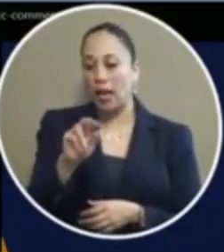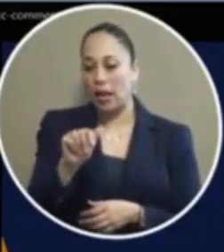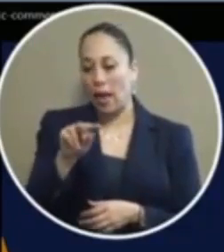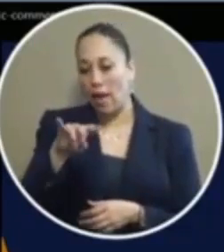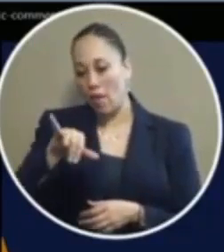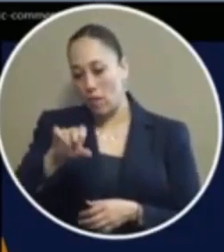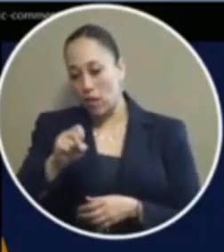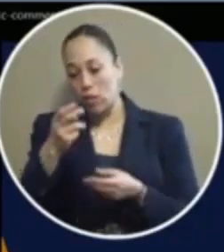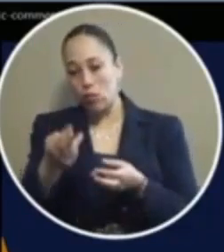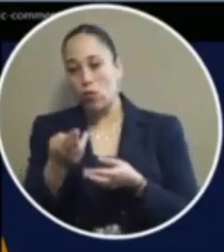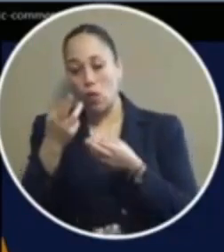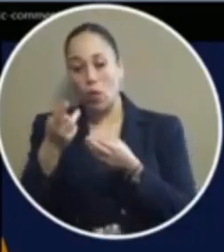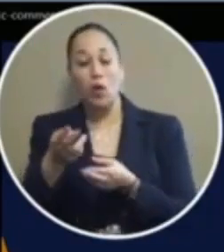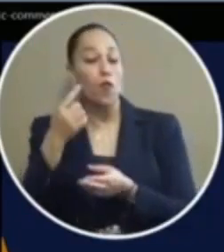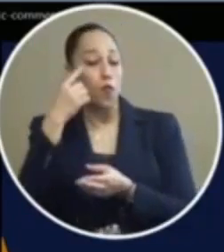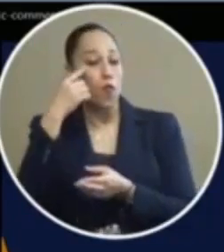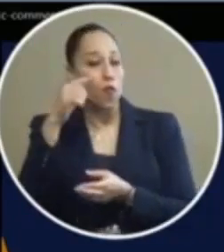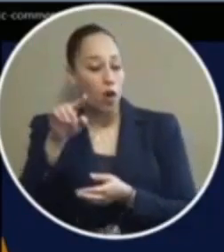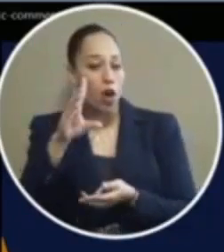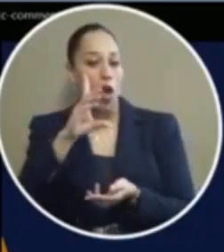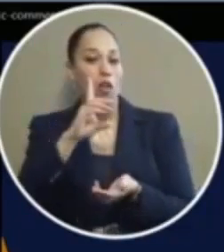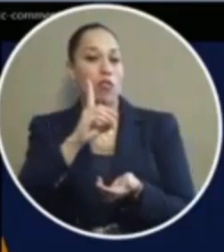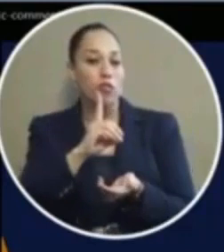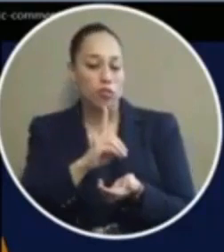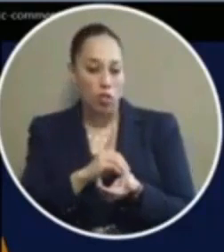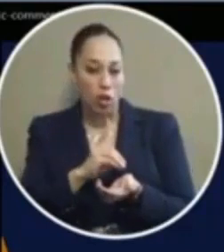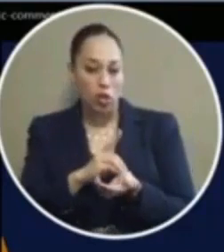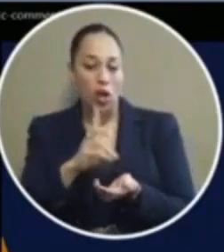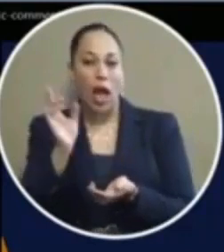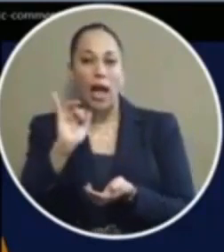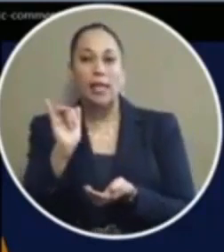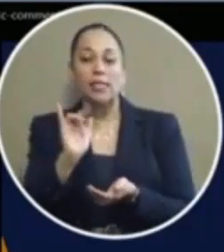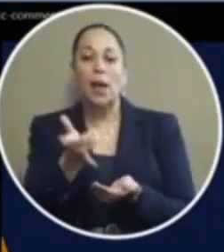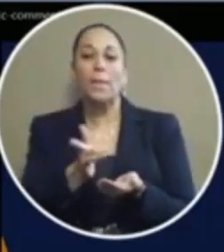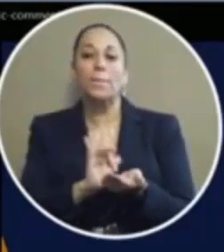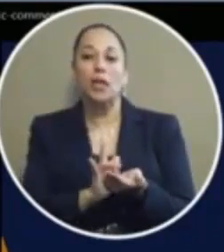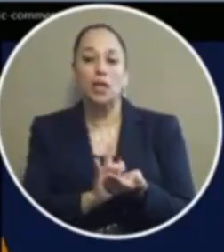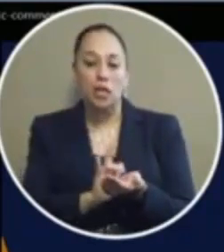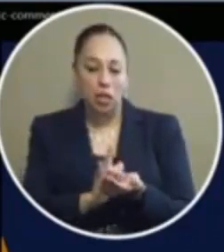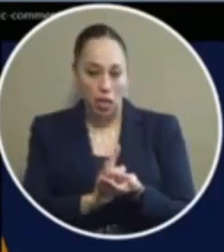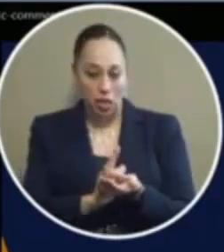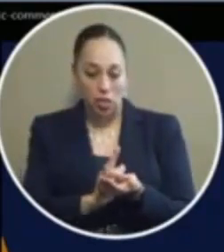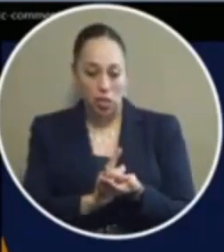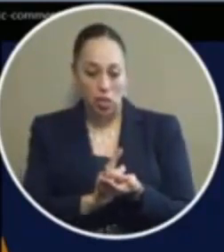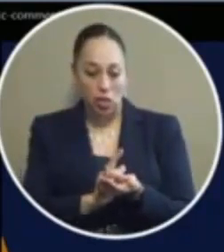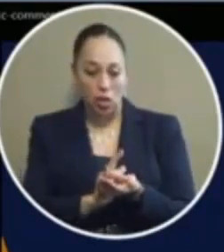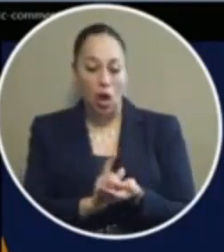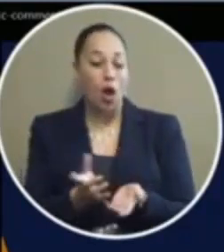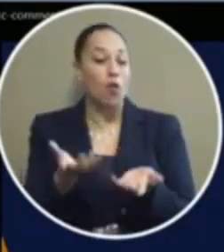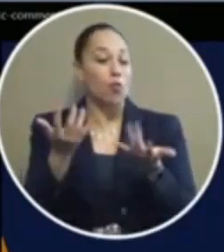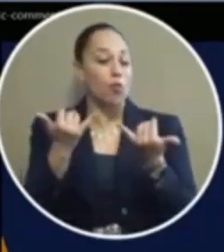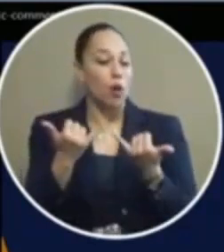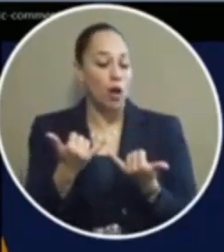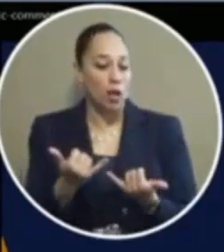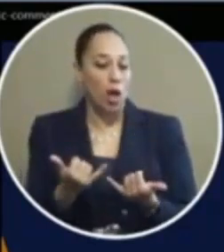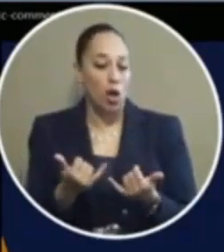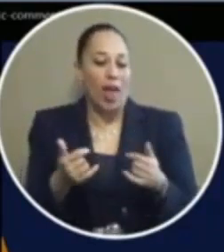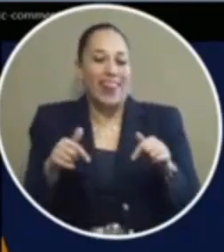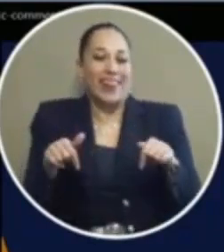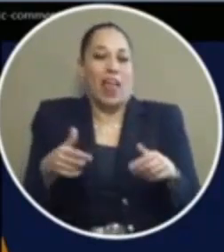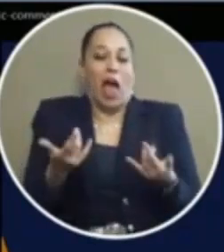by doctors as an adjunct medicine for their patients right now today